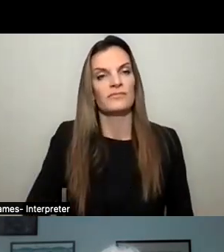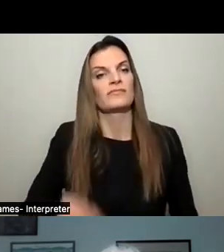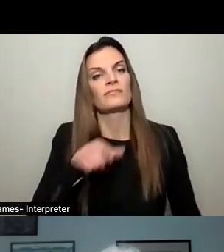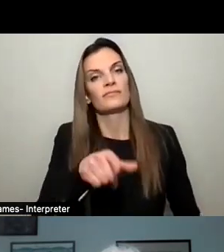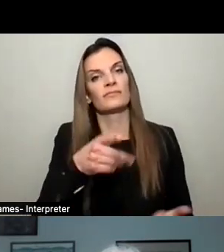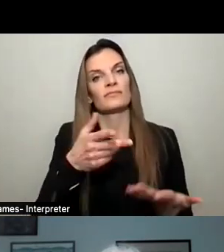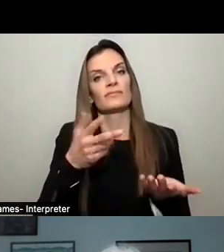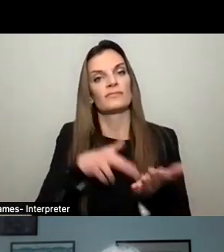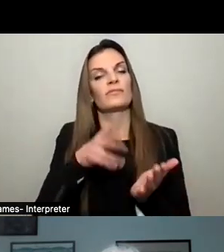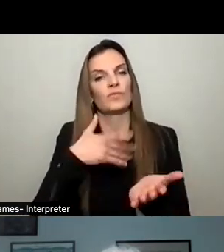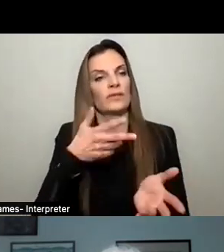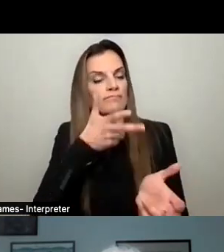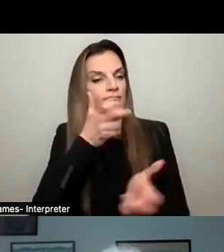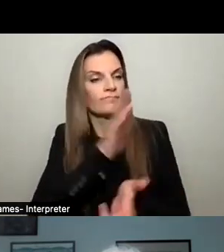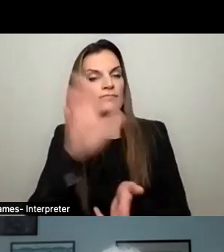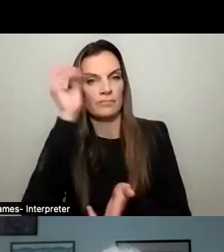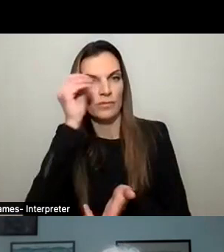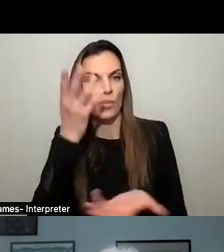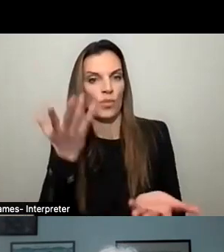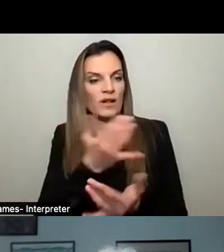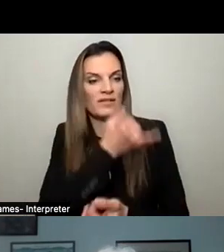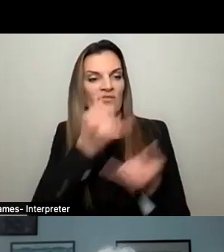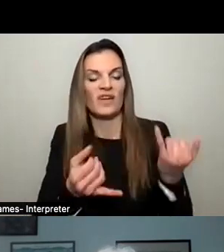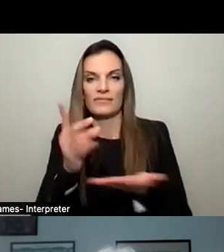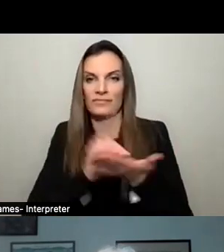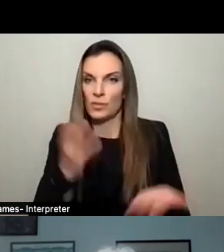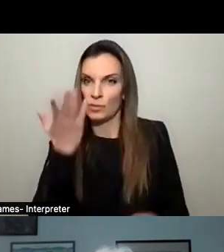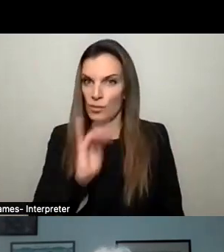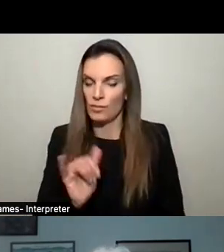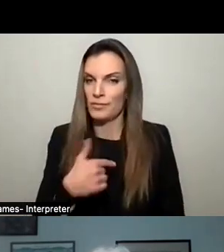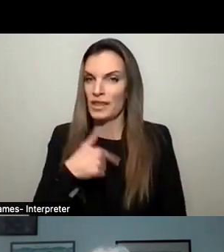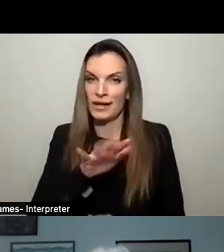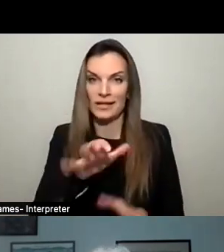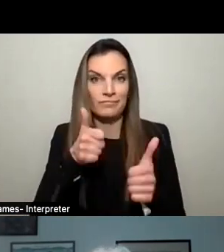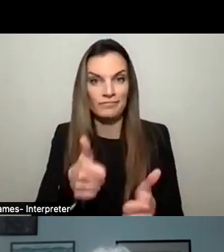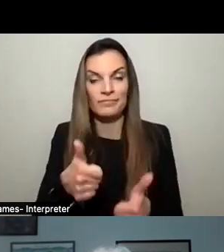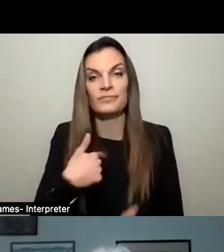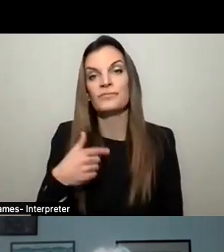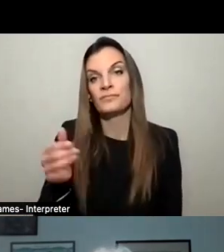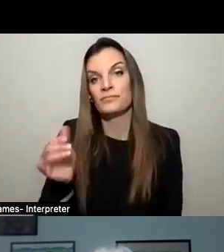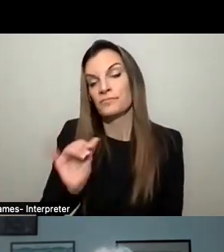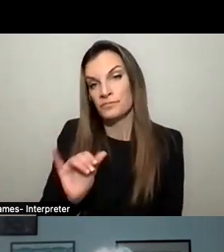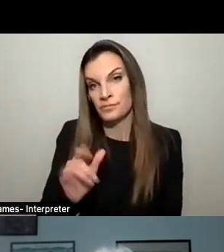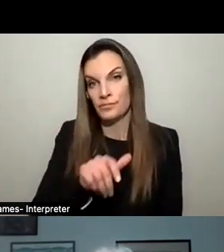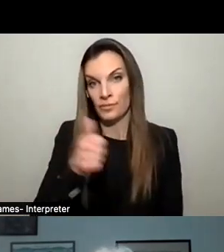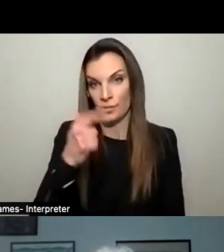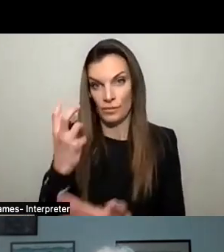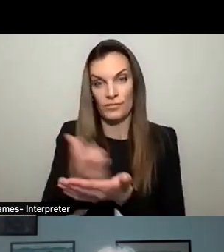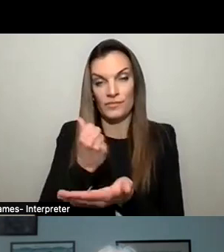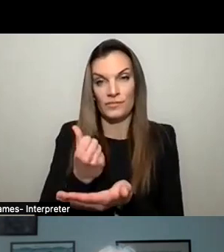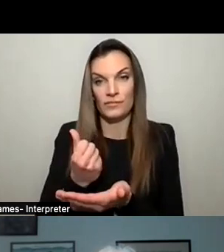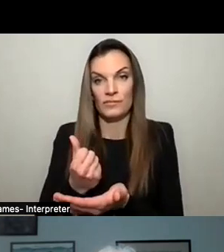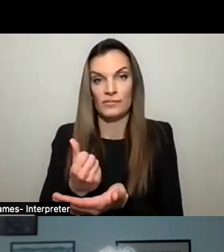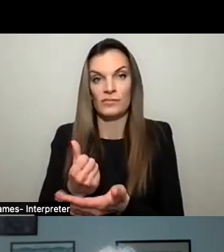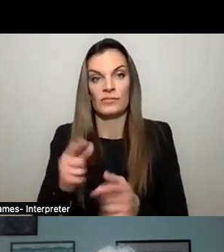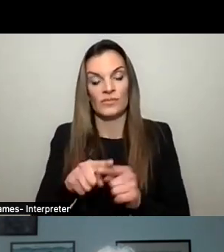input on what the final design would be. And they did a great job. We had another, uh, opportunity to extend that